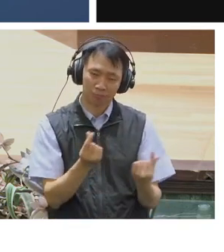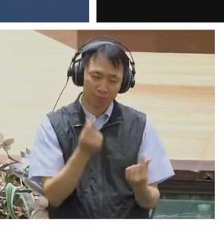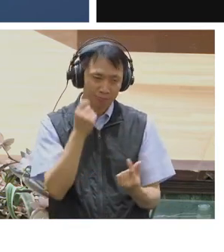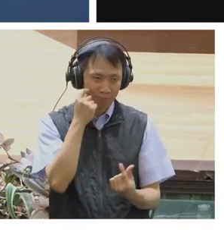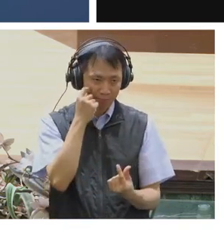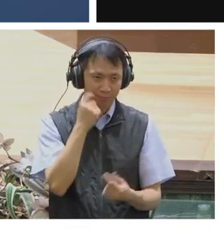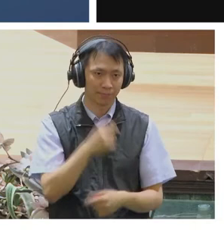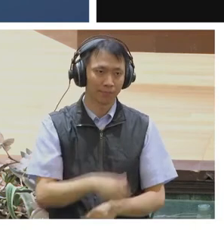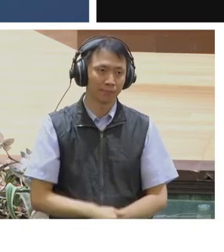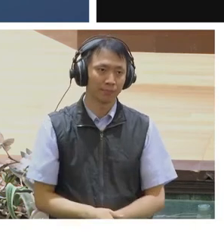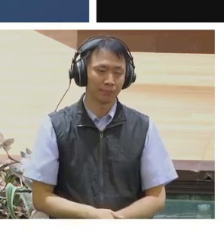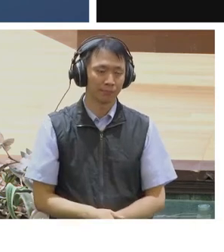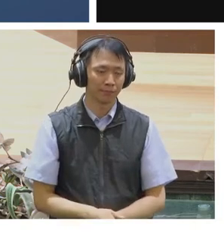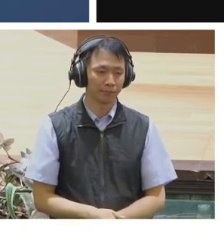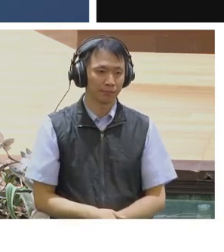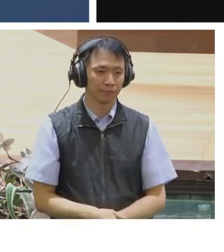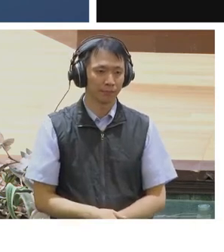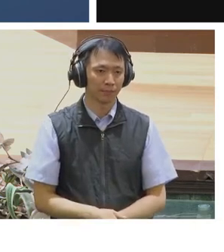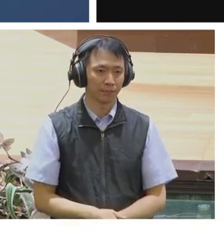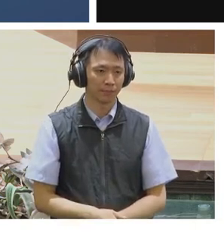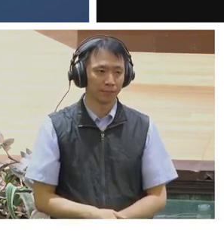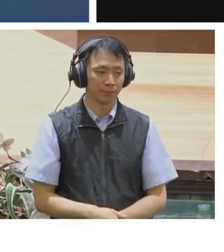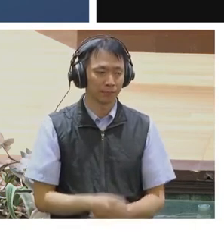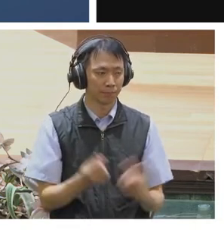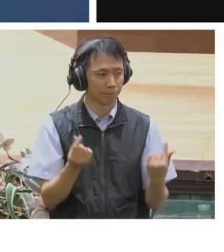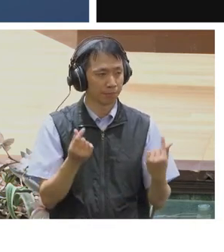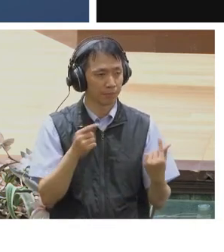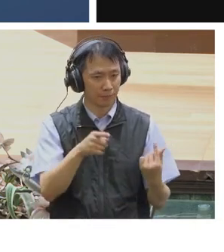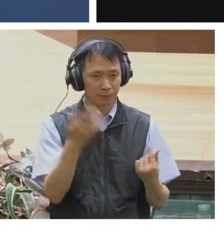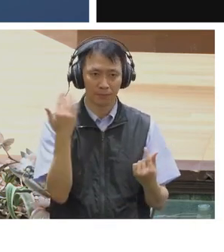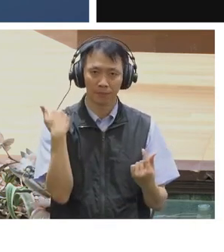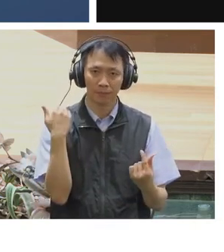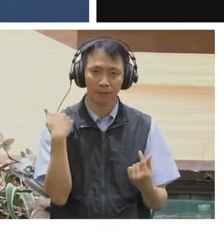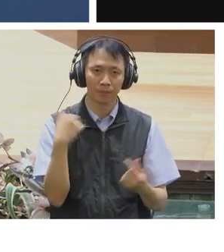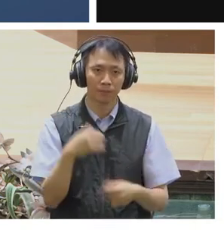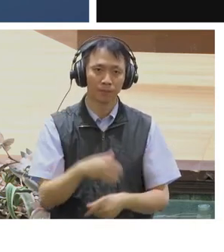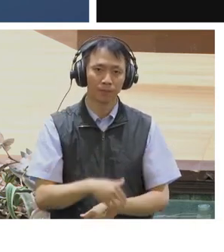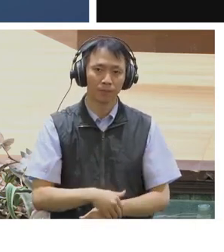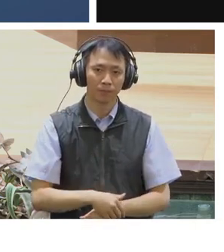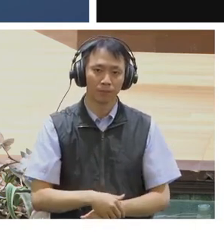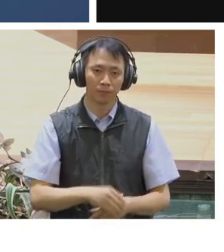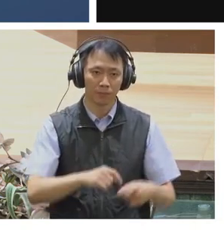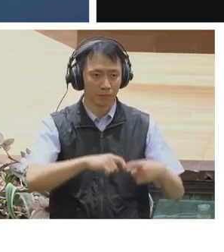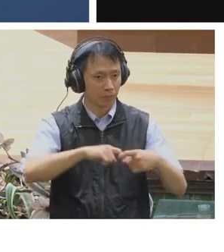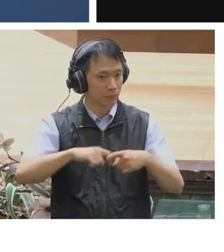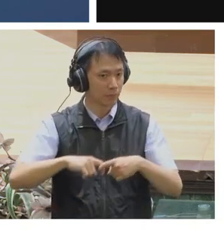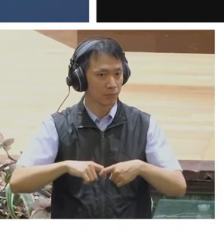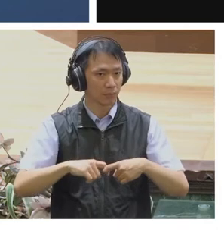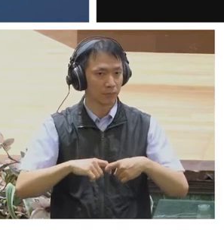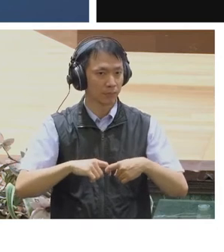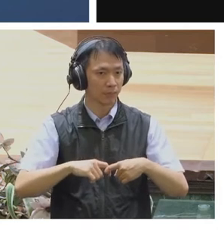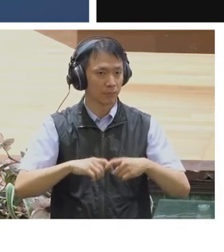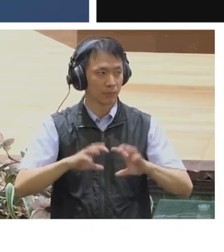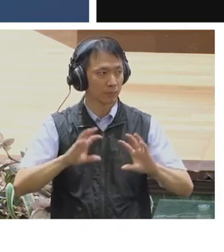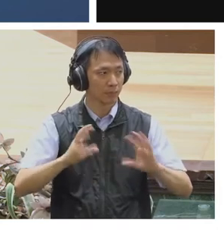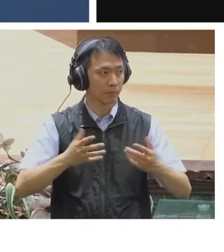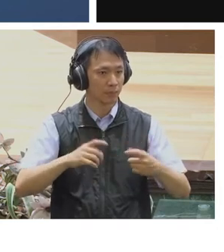policy or attitude about the open government before and after the UK leave UN, United Nations?